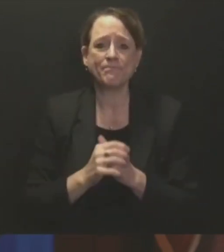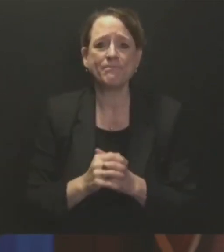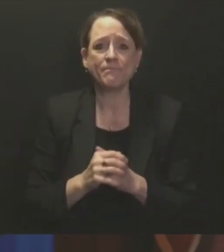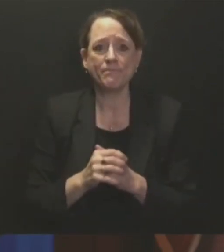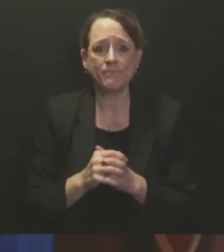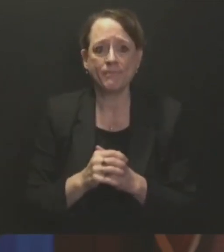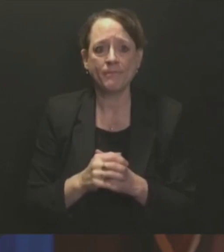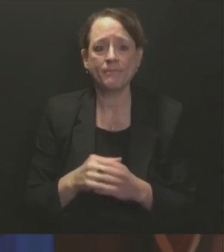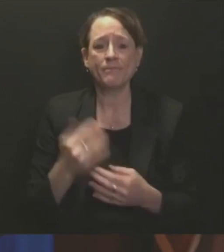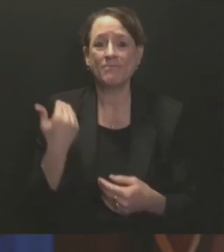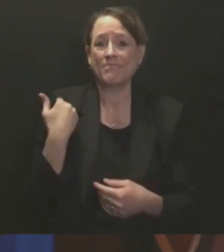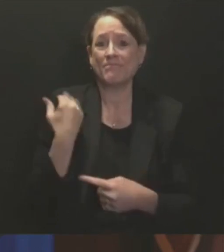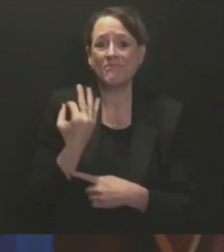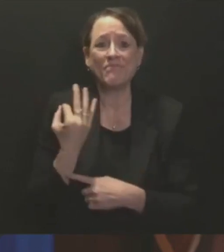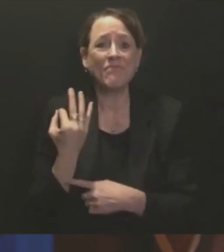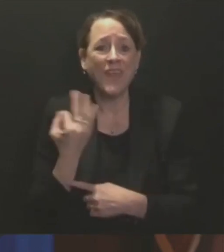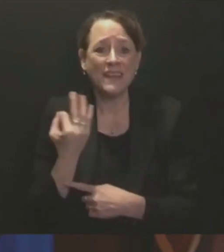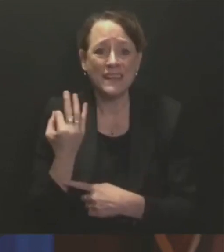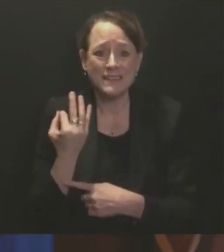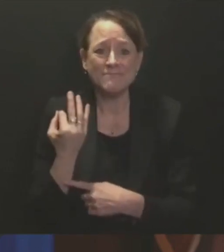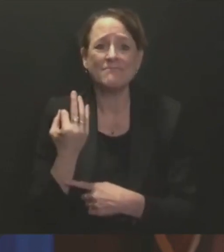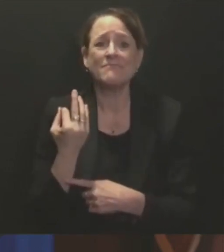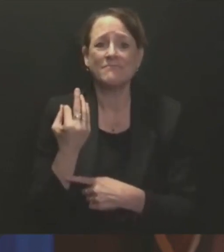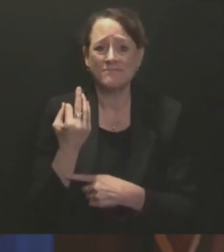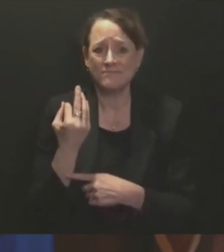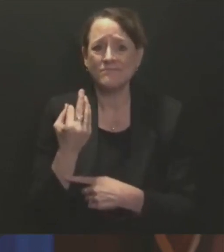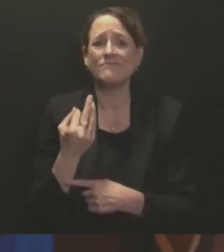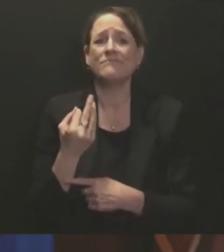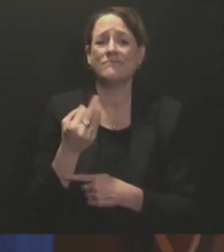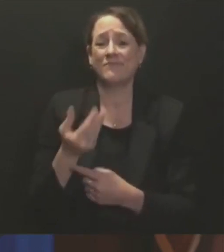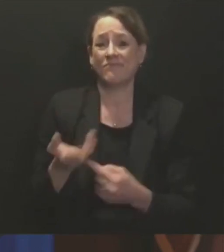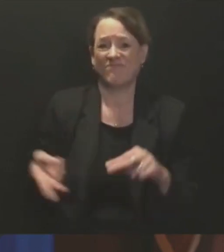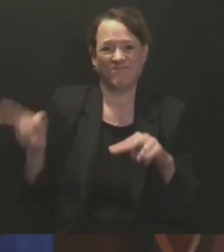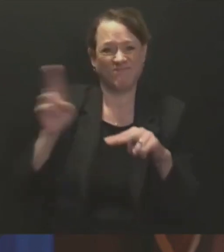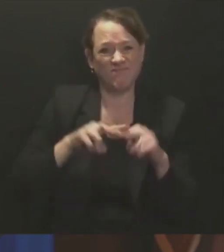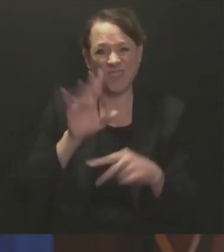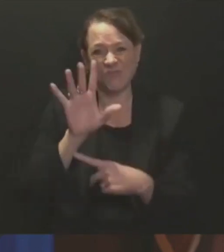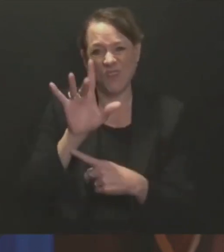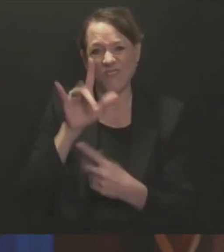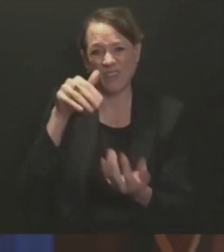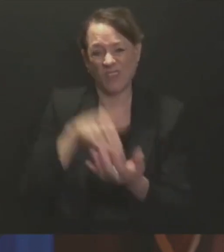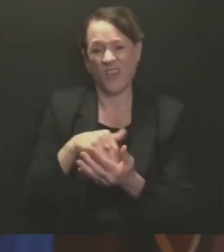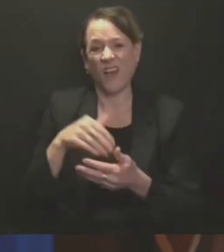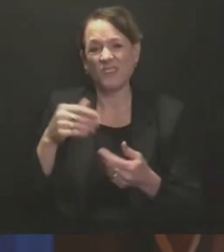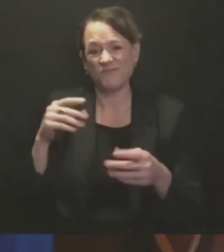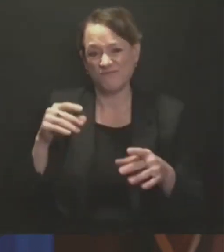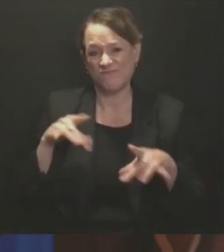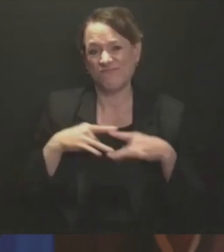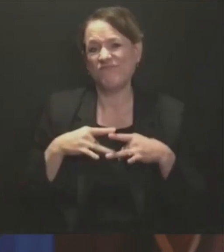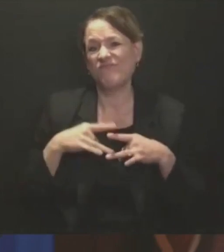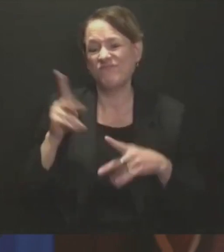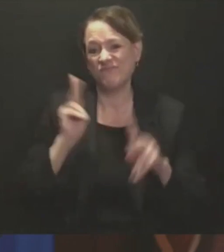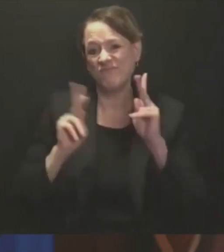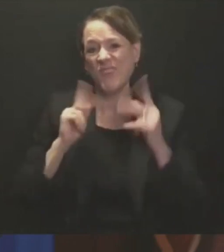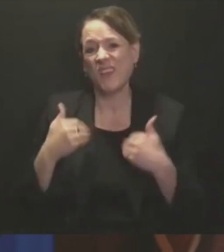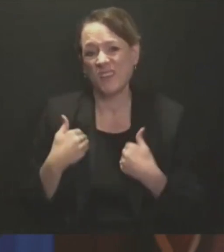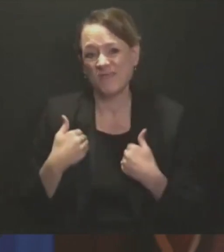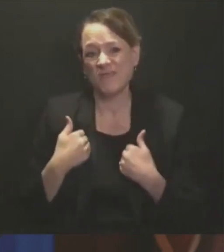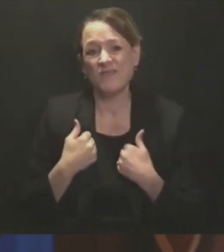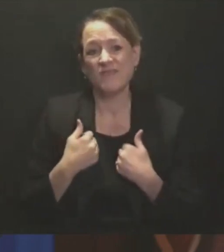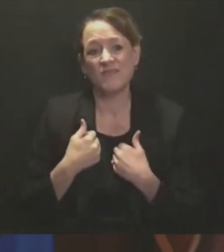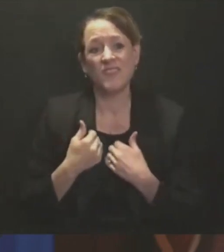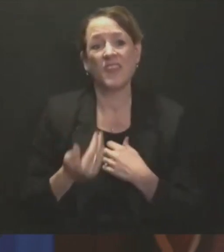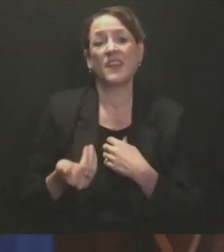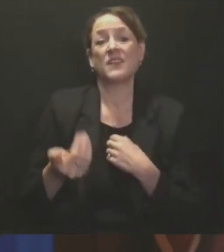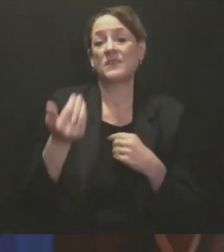more than 25,000 new cases. It took us seven and a half months to get to 100,000 cases, but it only